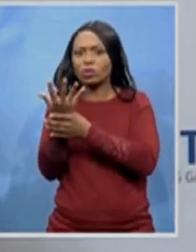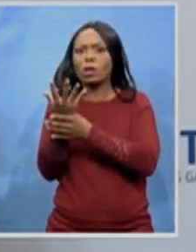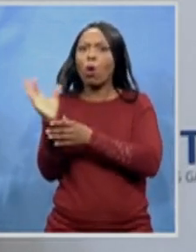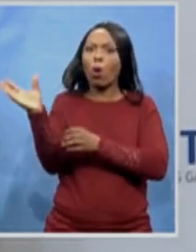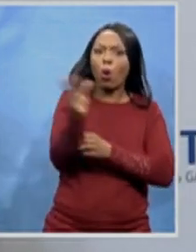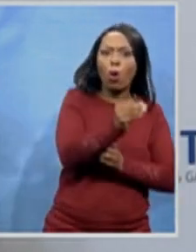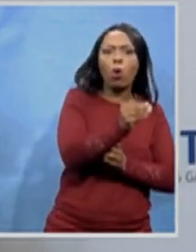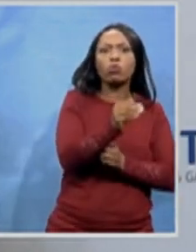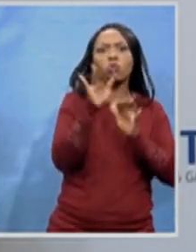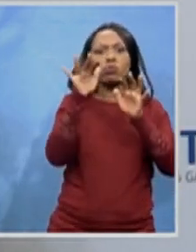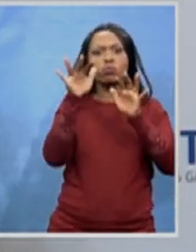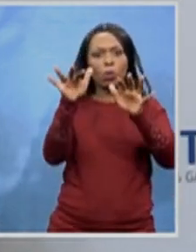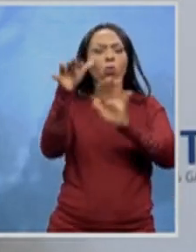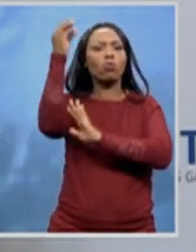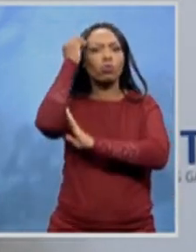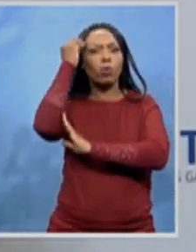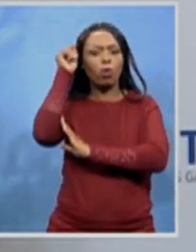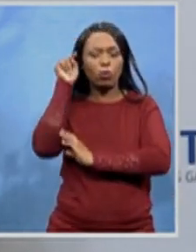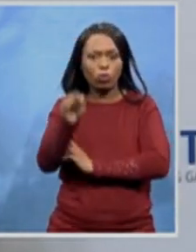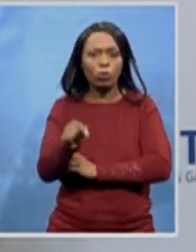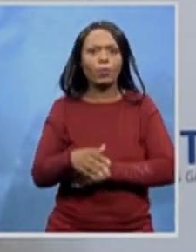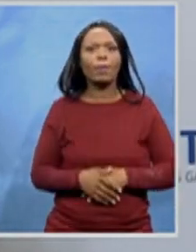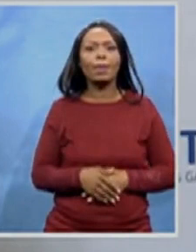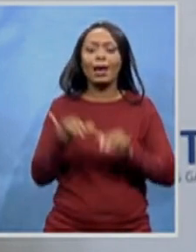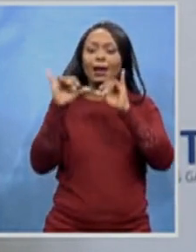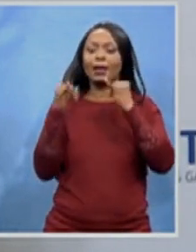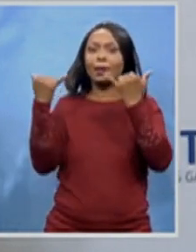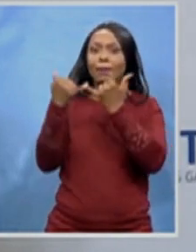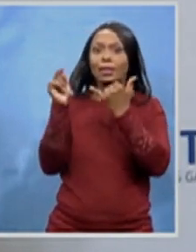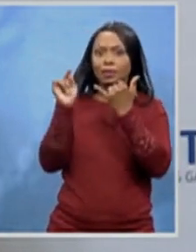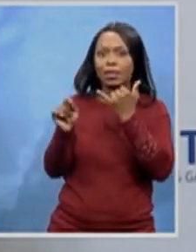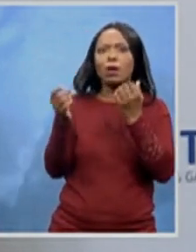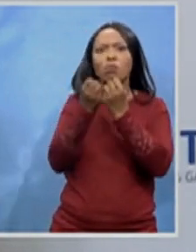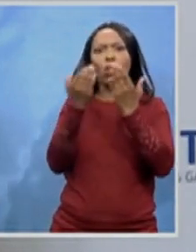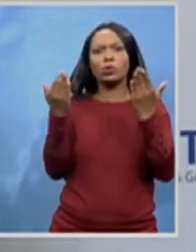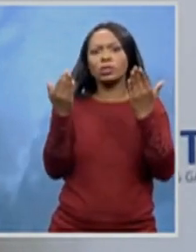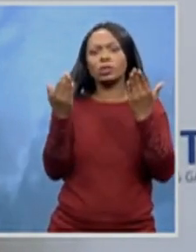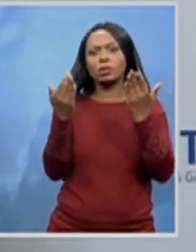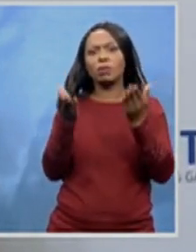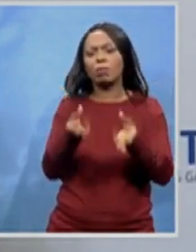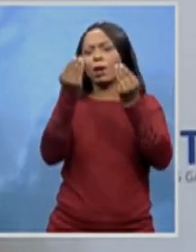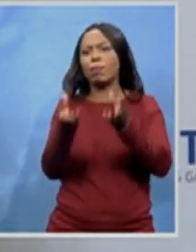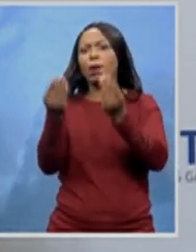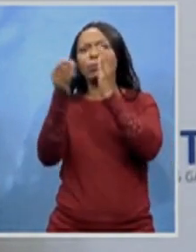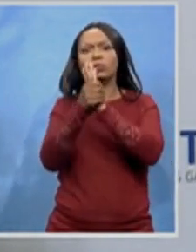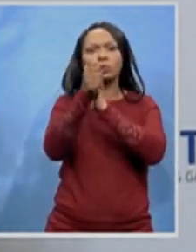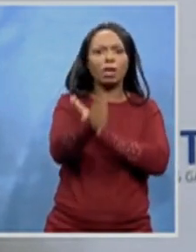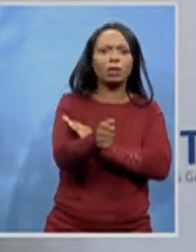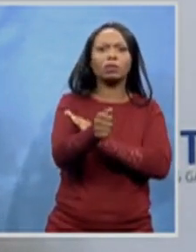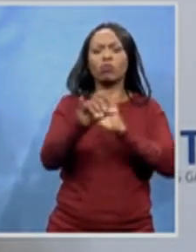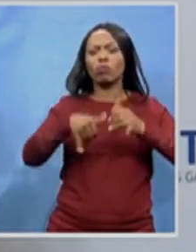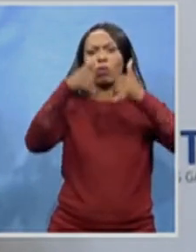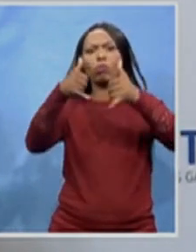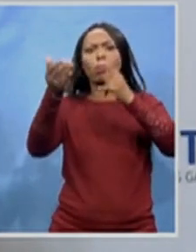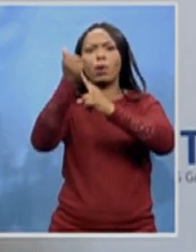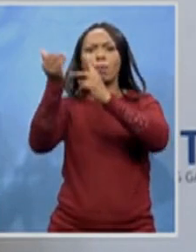company which unearthed many rough diamonds, producing shining stars. Magnifying the voice